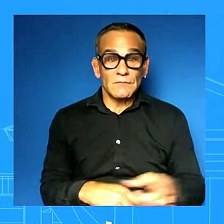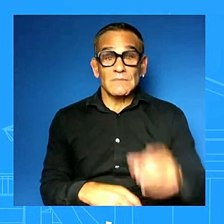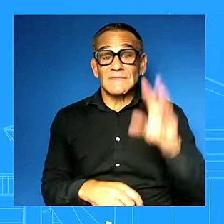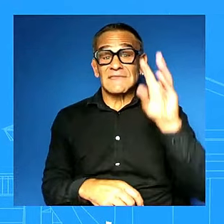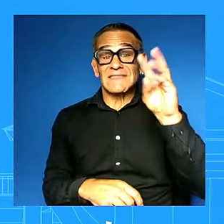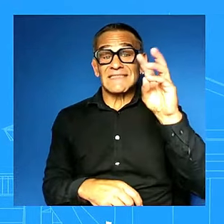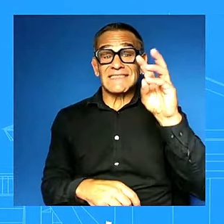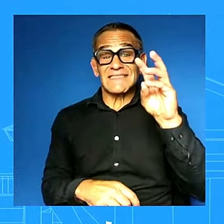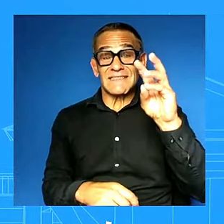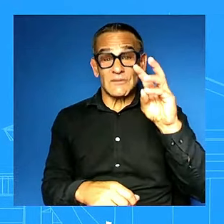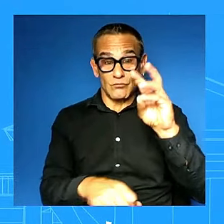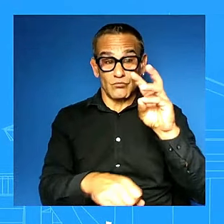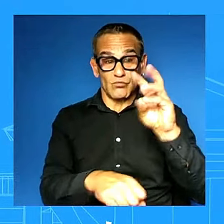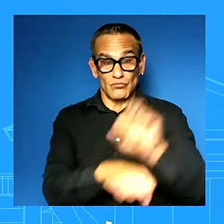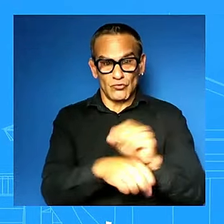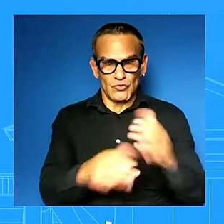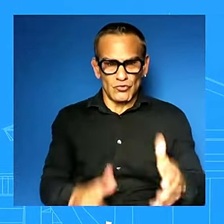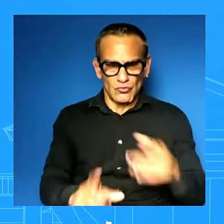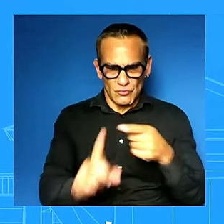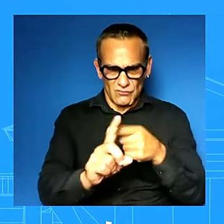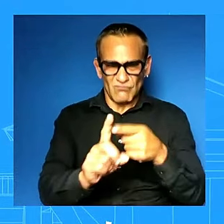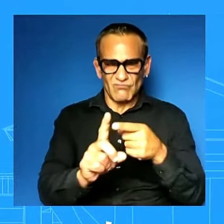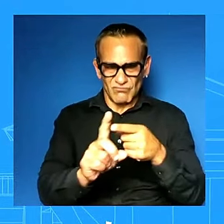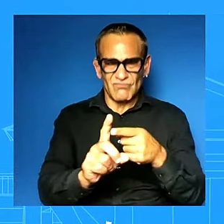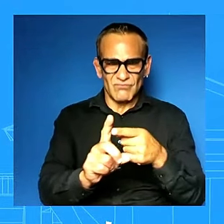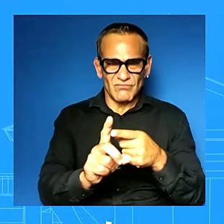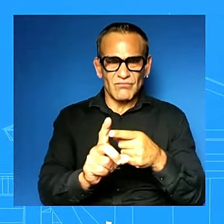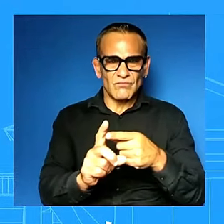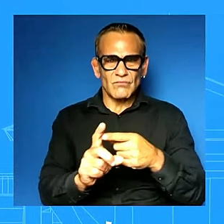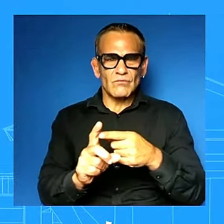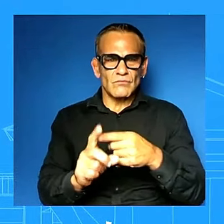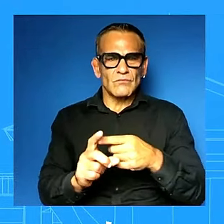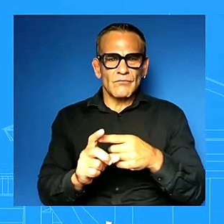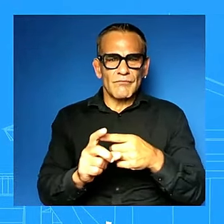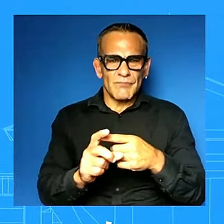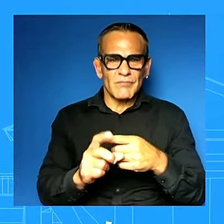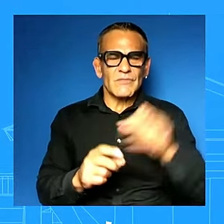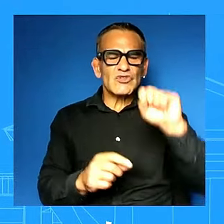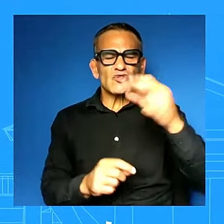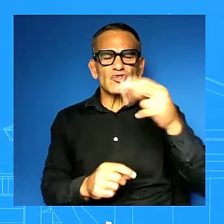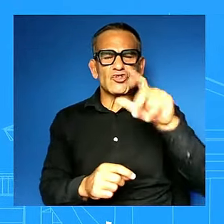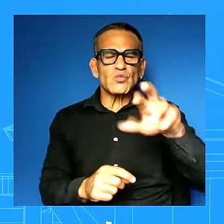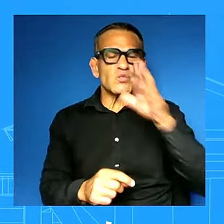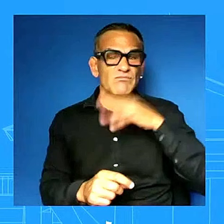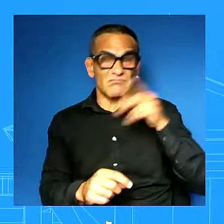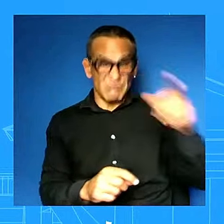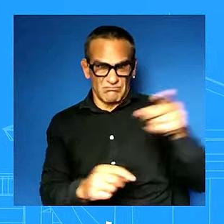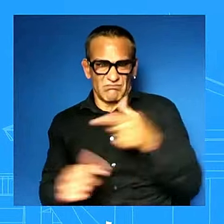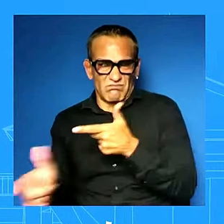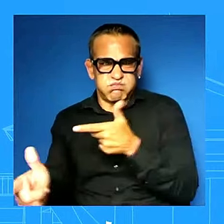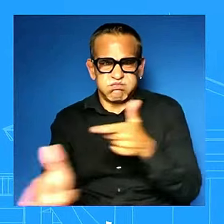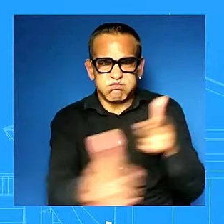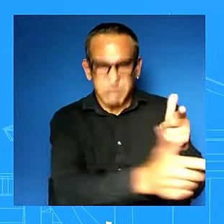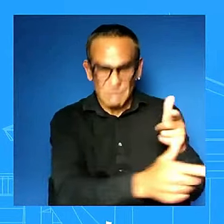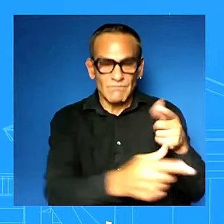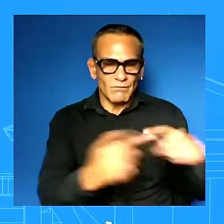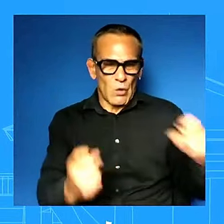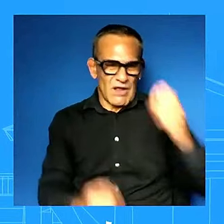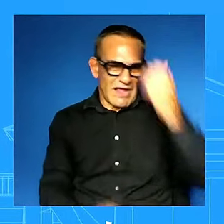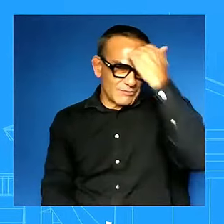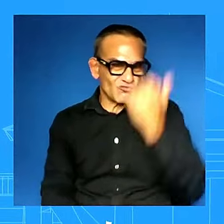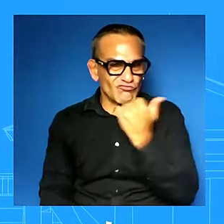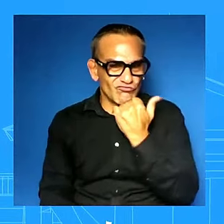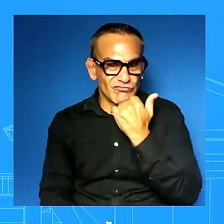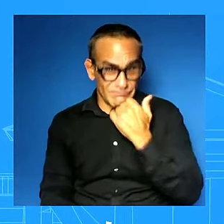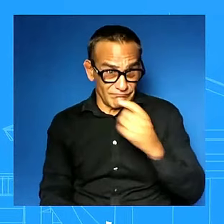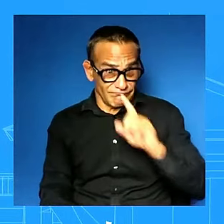school and shelter were members of hamas the u.s the u.n is neither confirming or denying this i was hoping